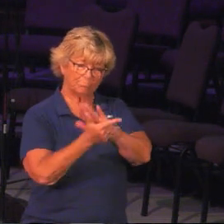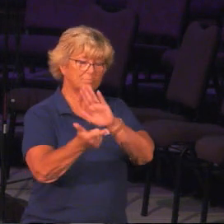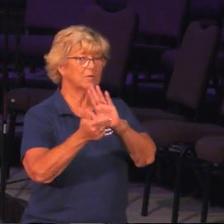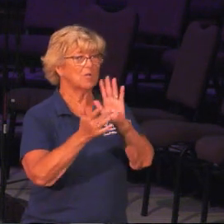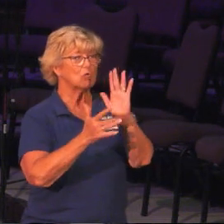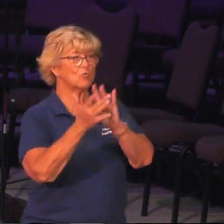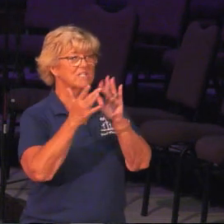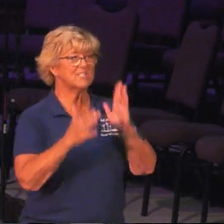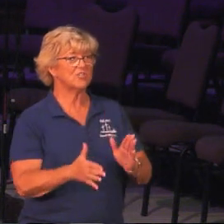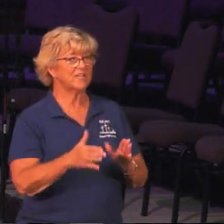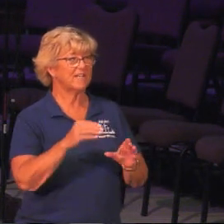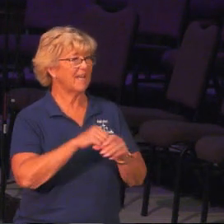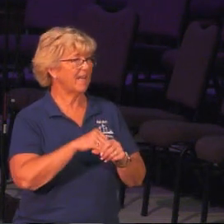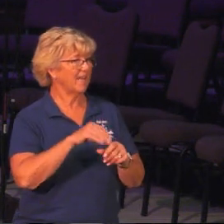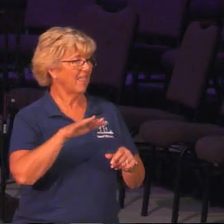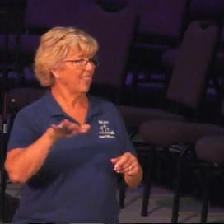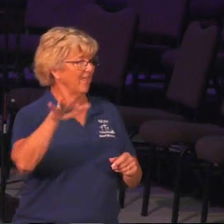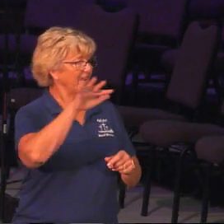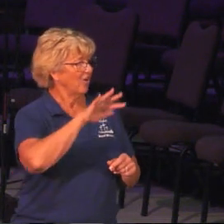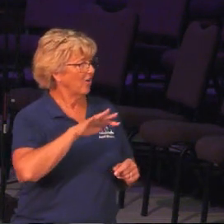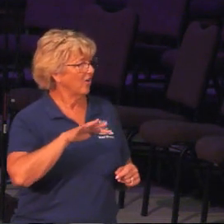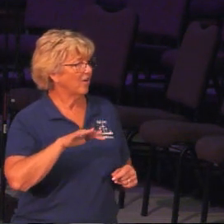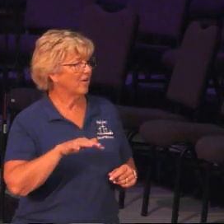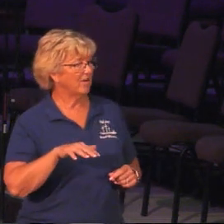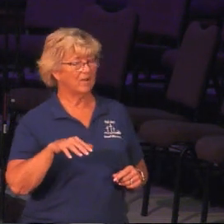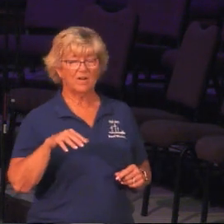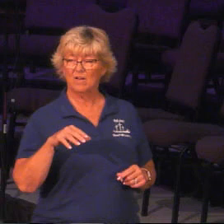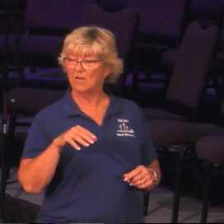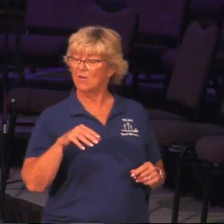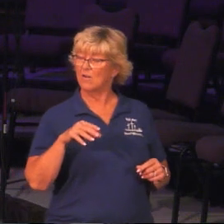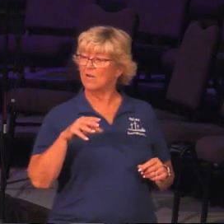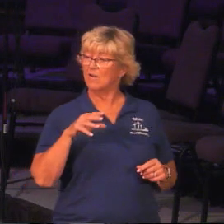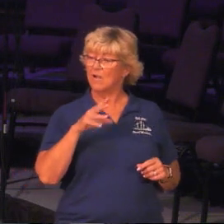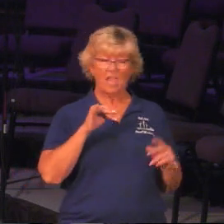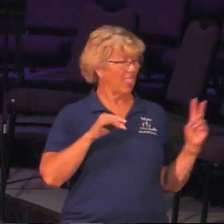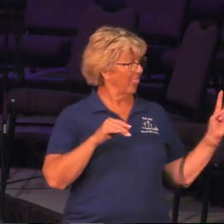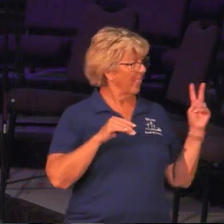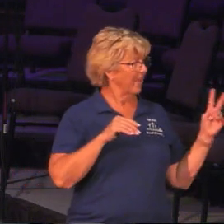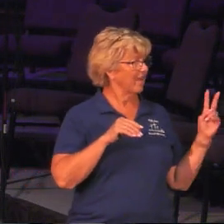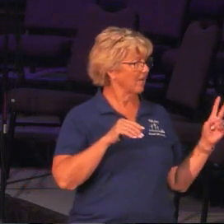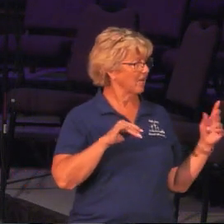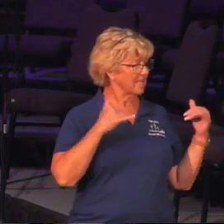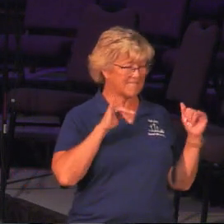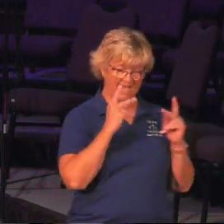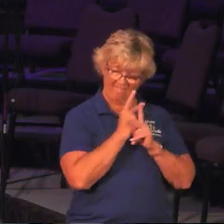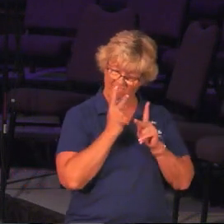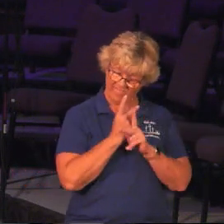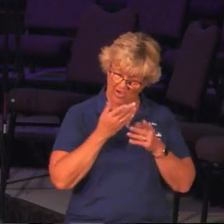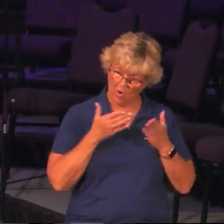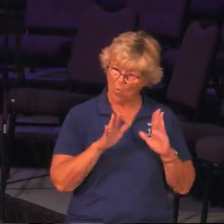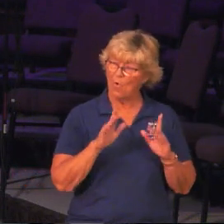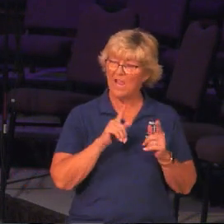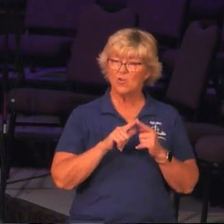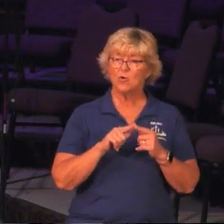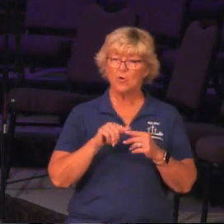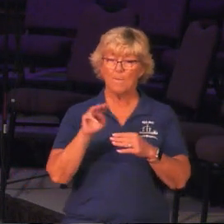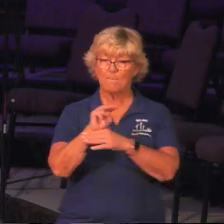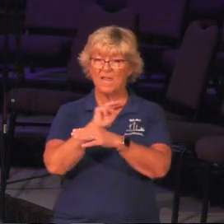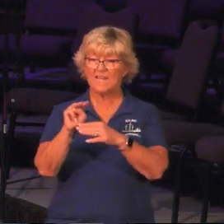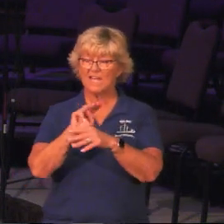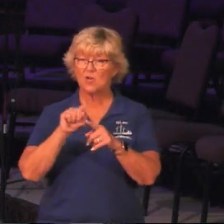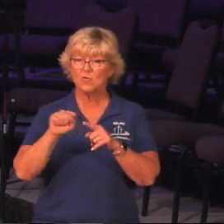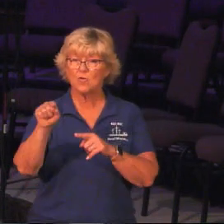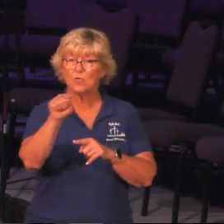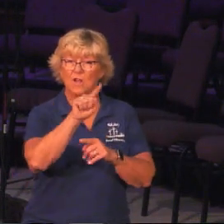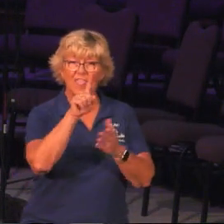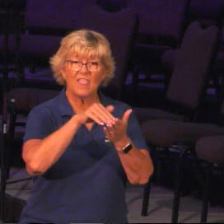Compassion International, has kicked out World Vision, and WorldLink and those two individuals have figured out a way to go there and minister. Are they ministering to